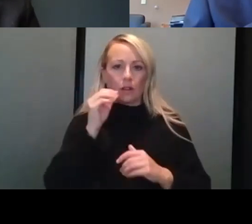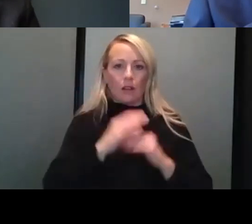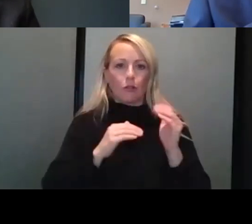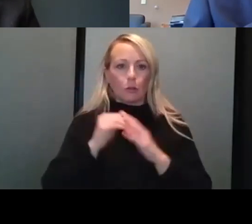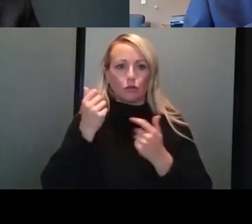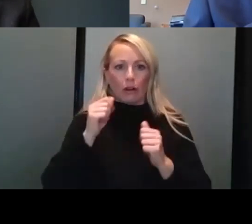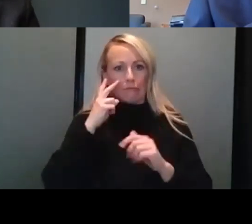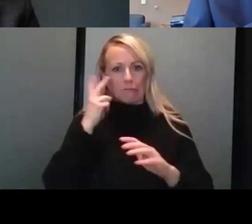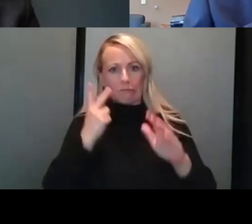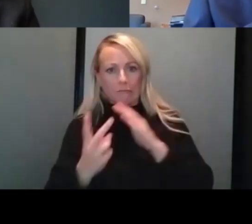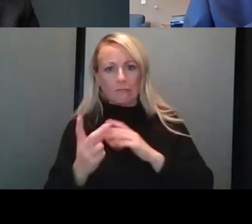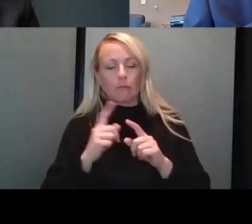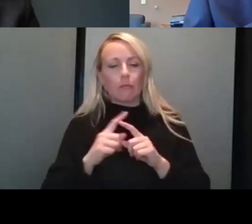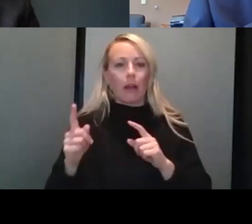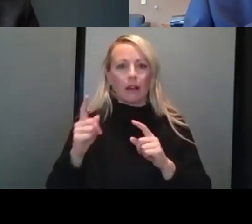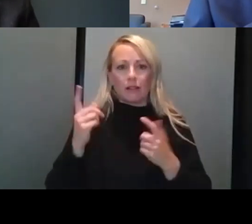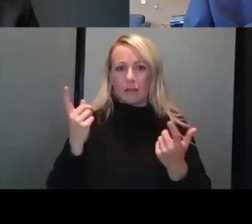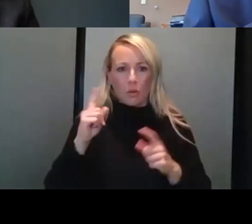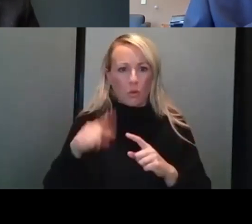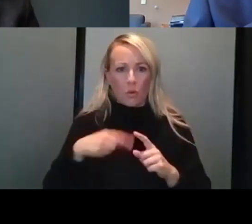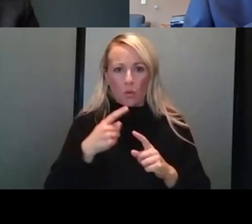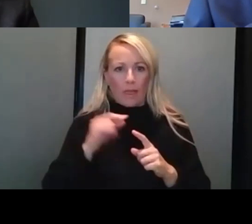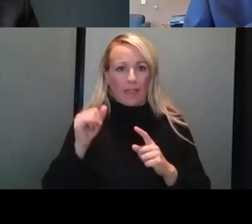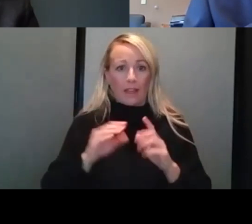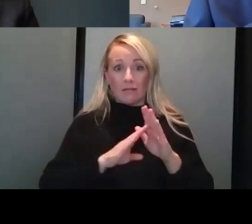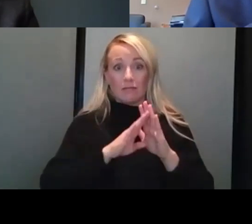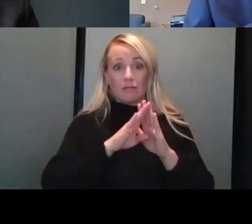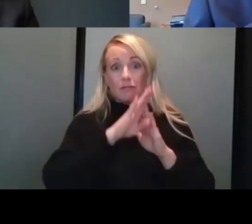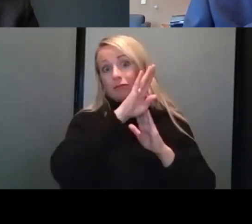future, but an idea when this surge may peak?